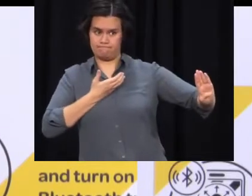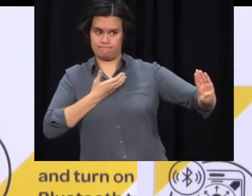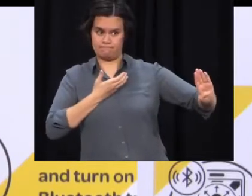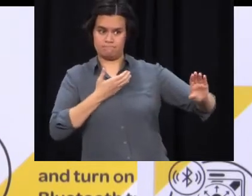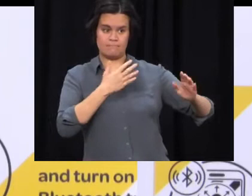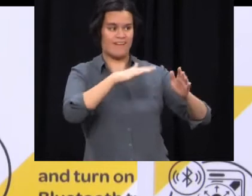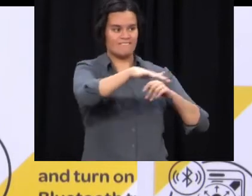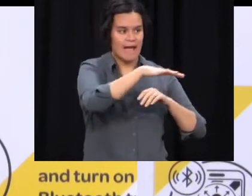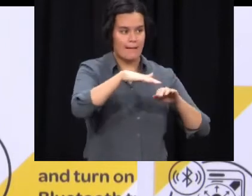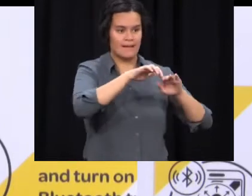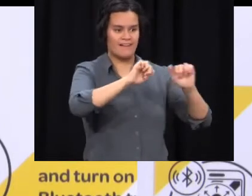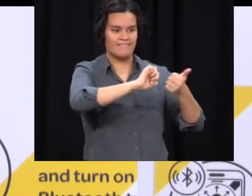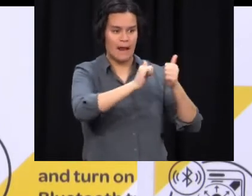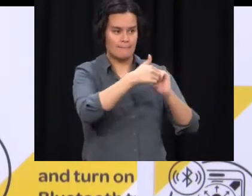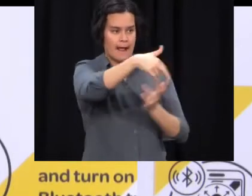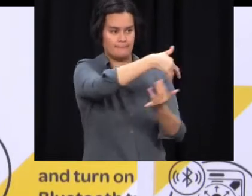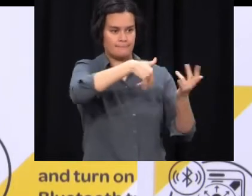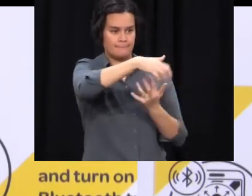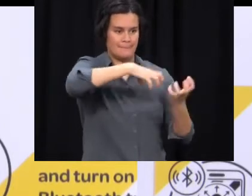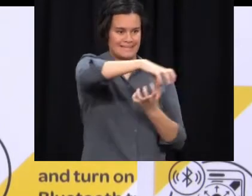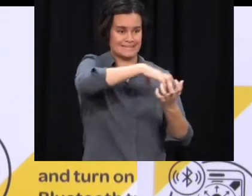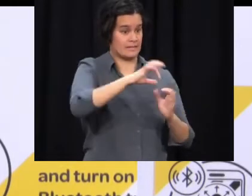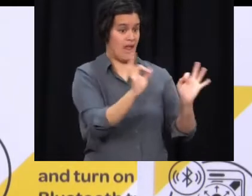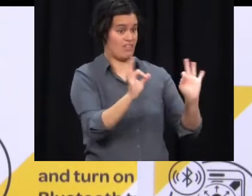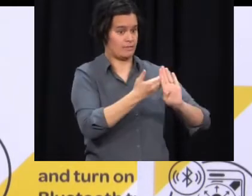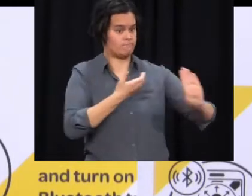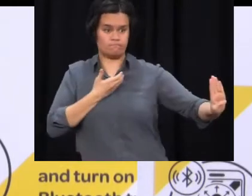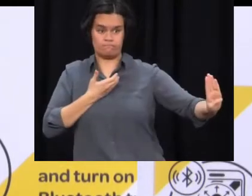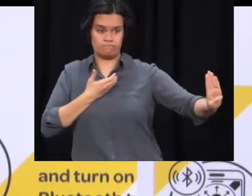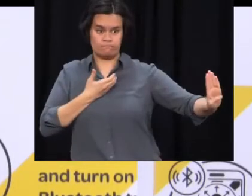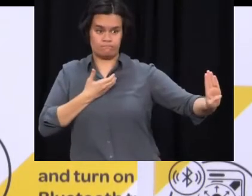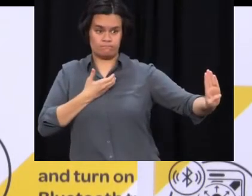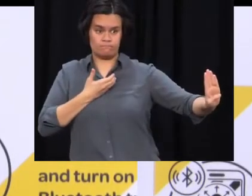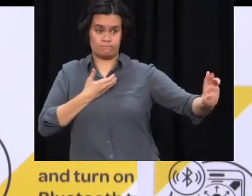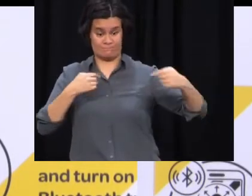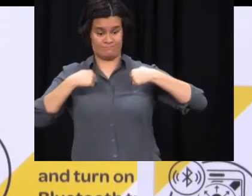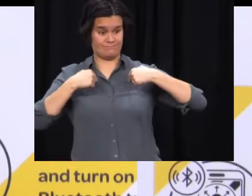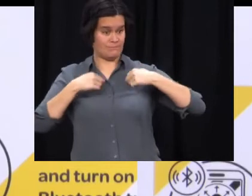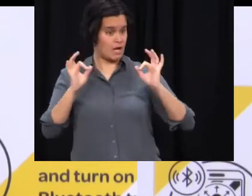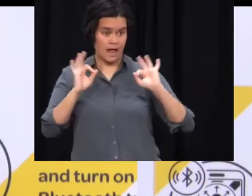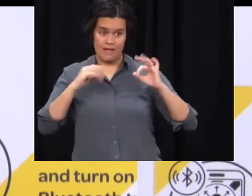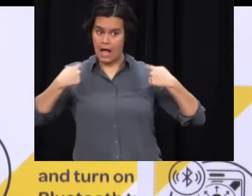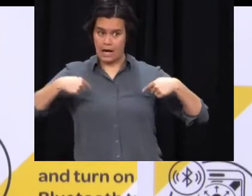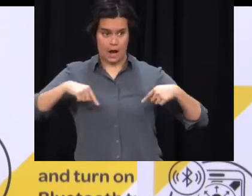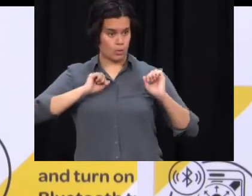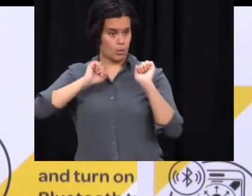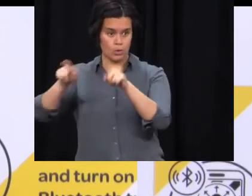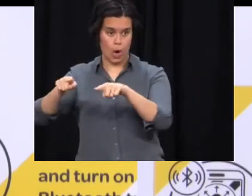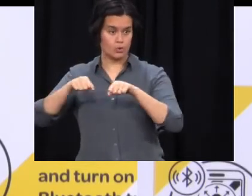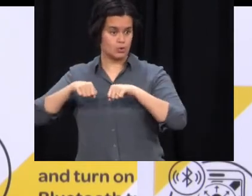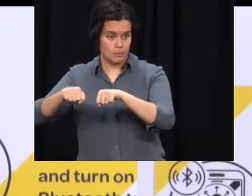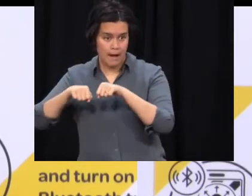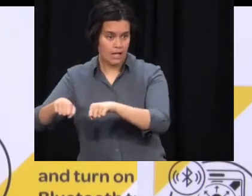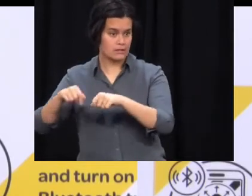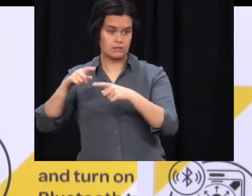household members need to stay isolated, which means not going out to the supermarket or for a vaccination or to the pharmacy until the initial